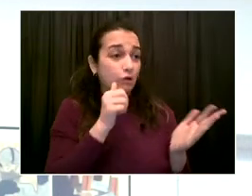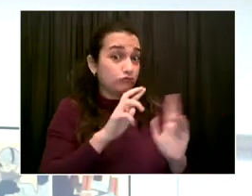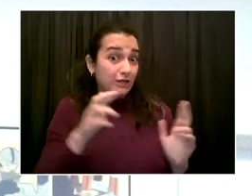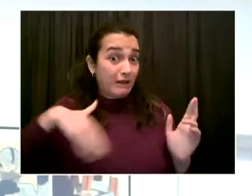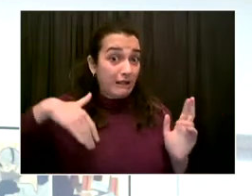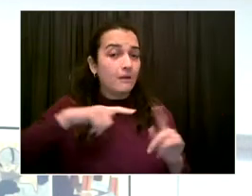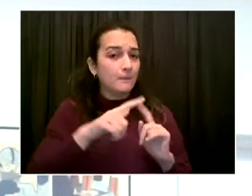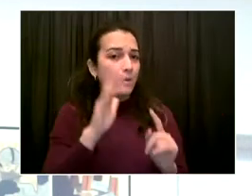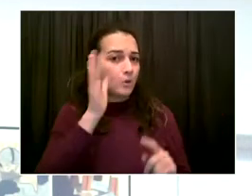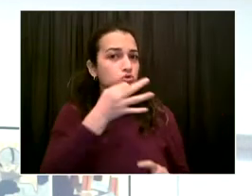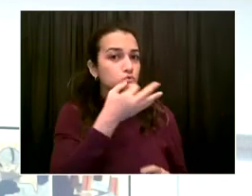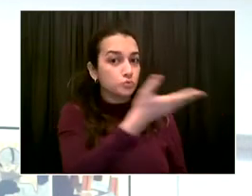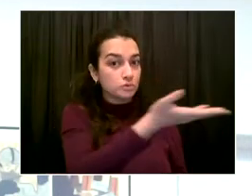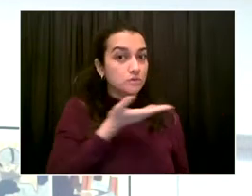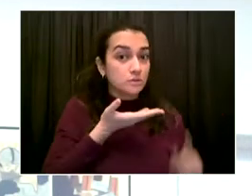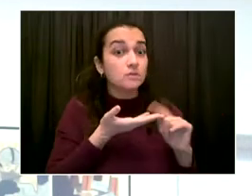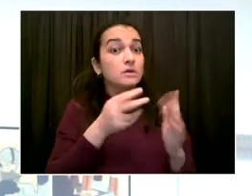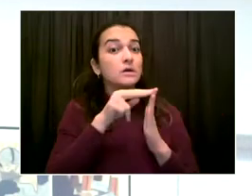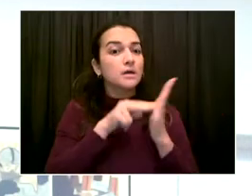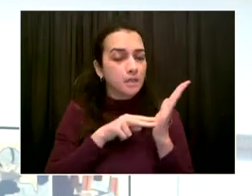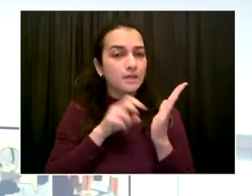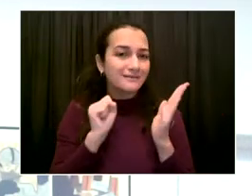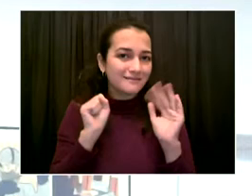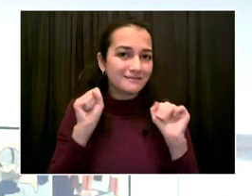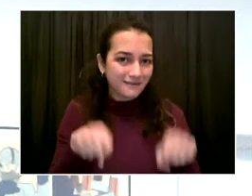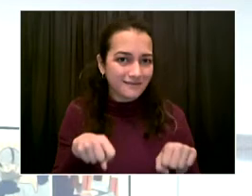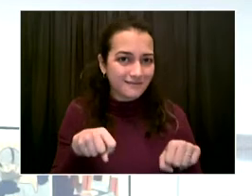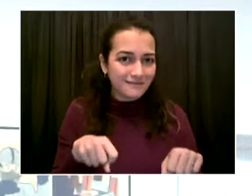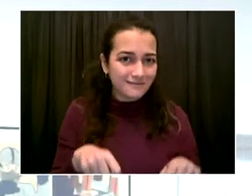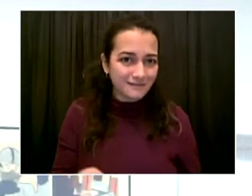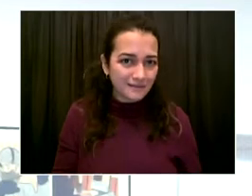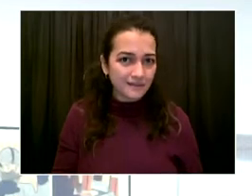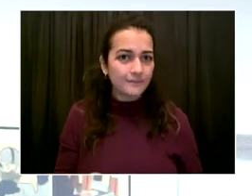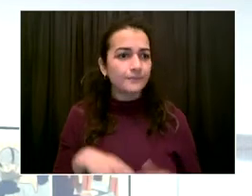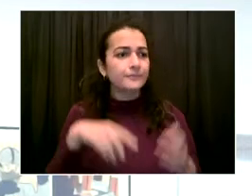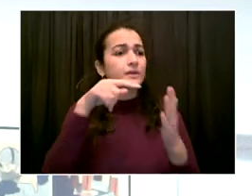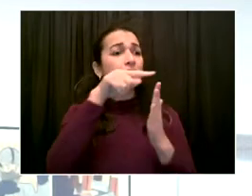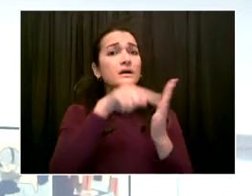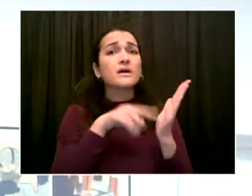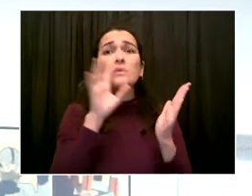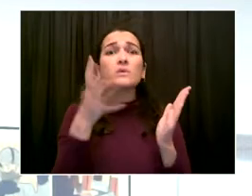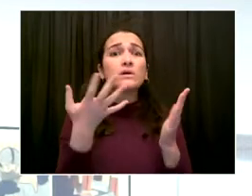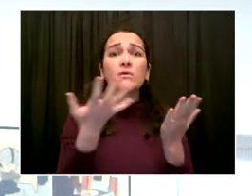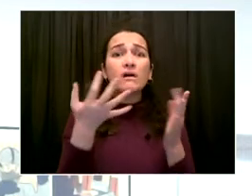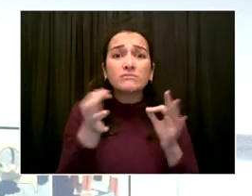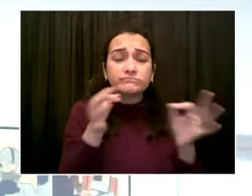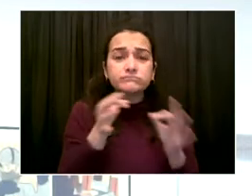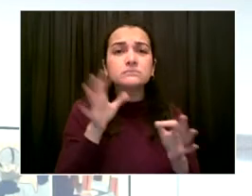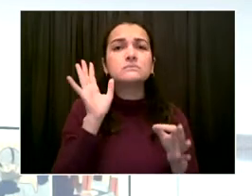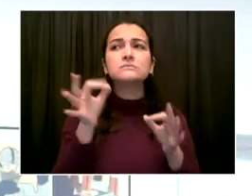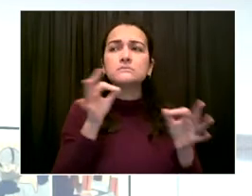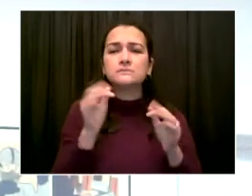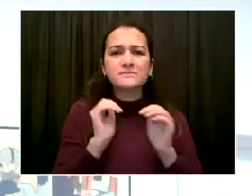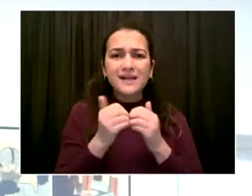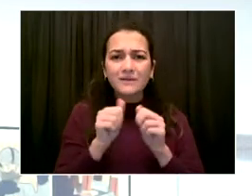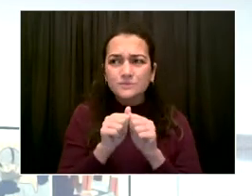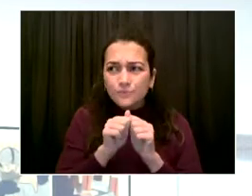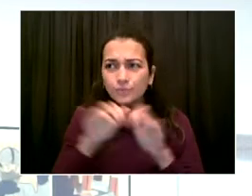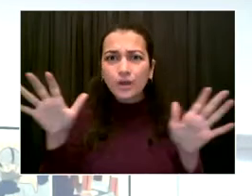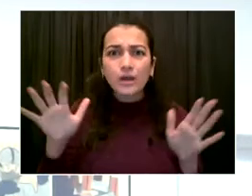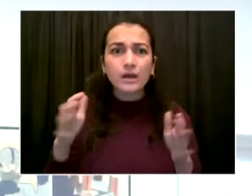immunity. And as always, you know, we have to keep our eyes on what we can do in the here and now.